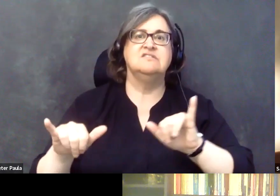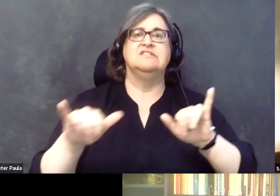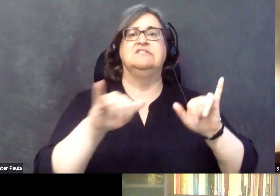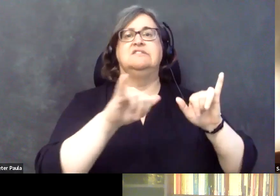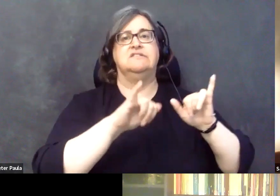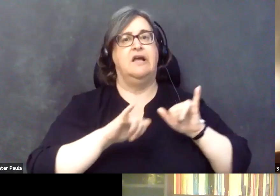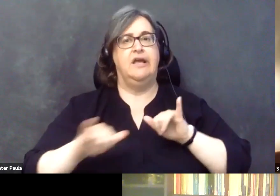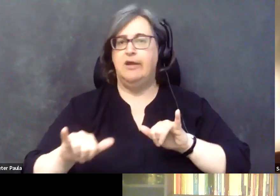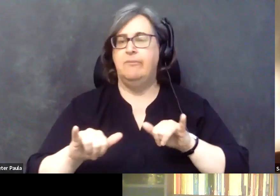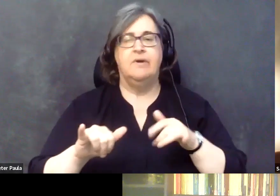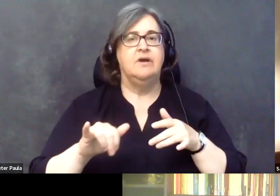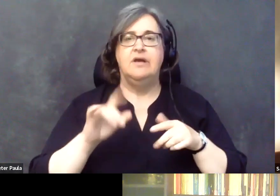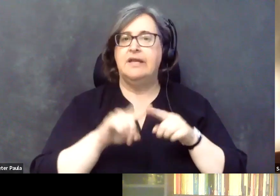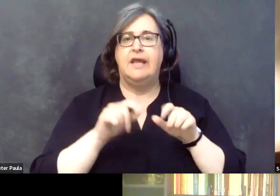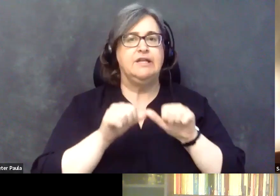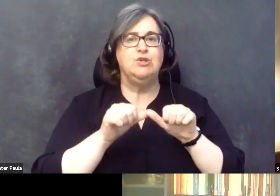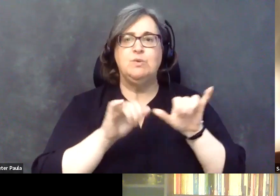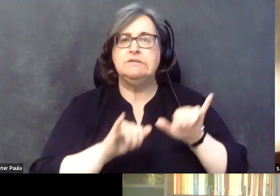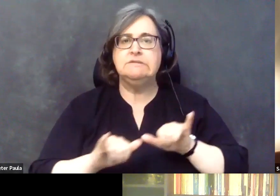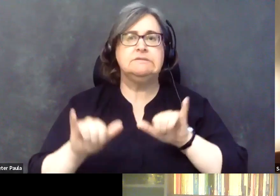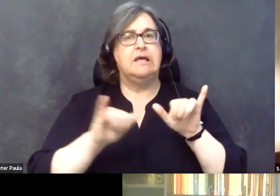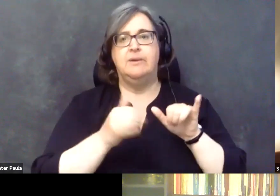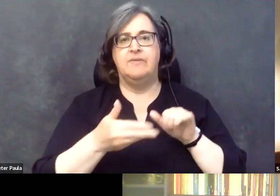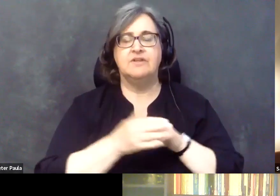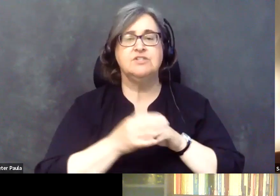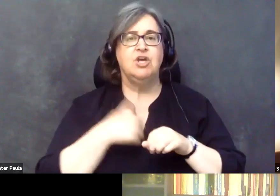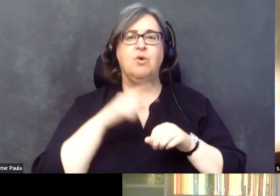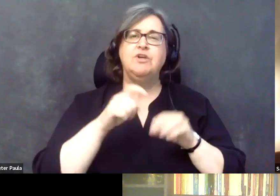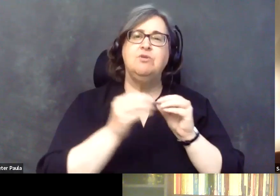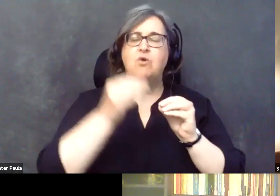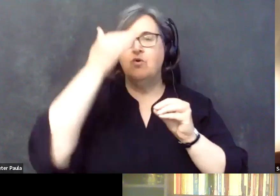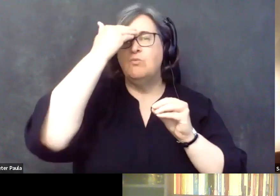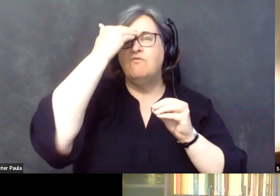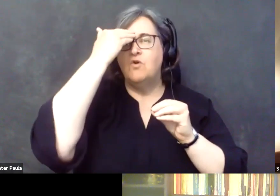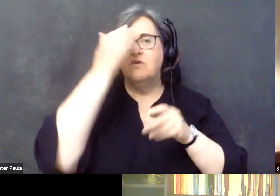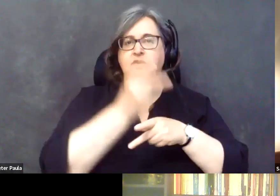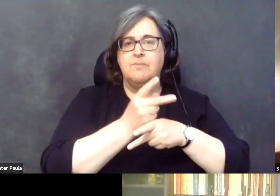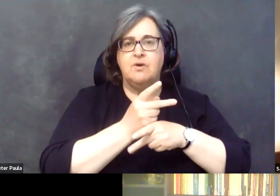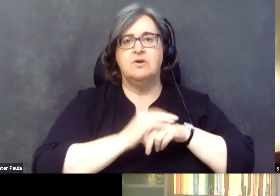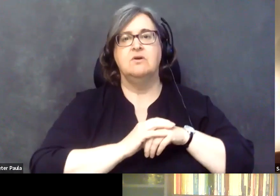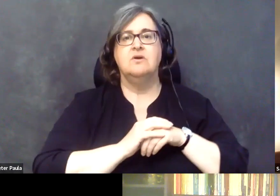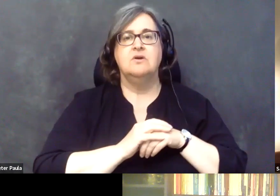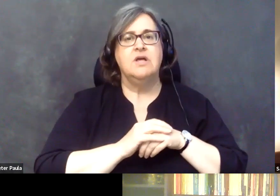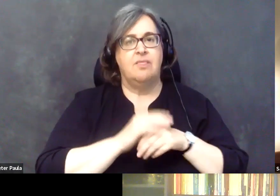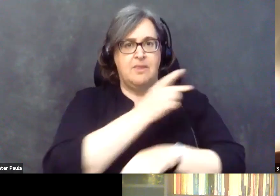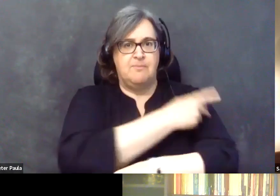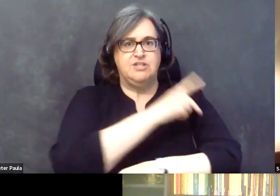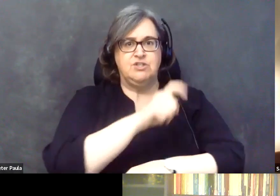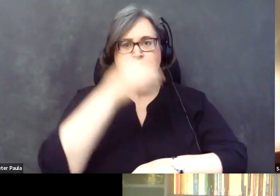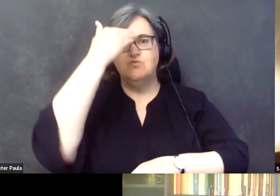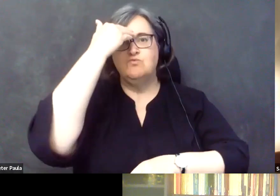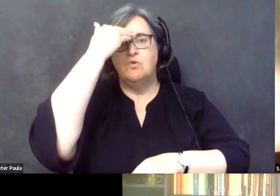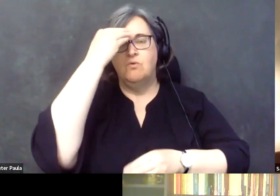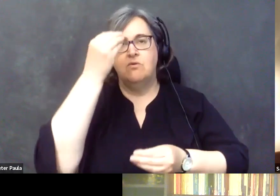care the way it's being done. We need more informed care, both in terms of informed patients and informed